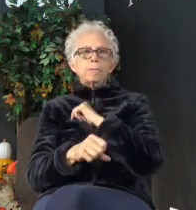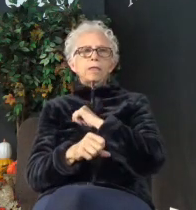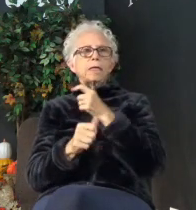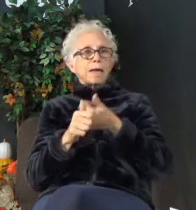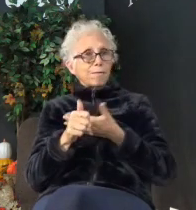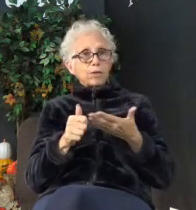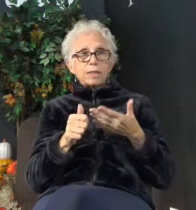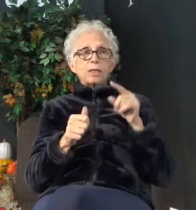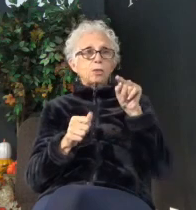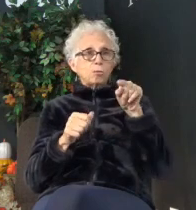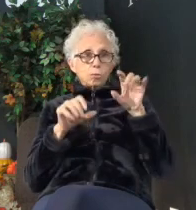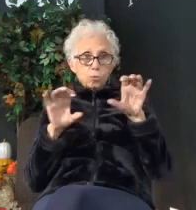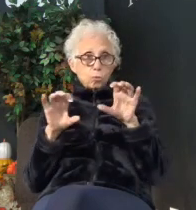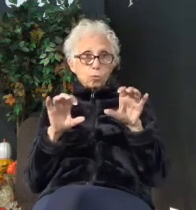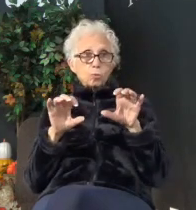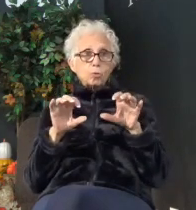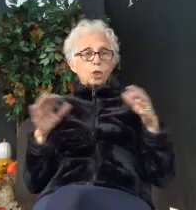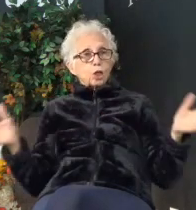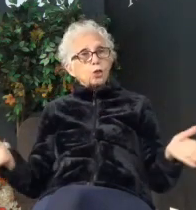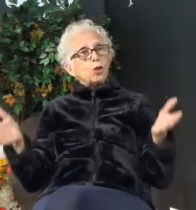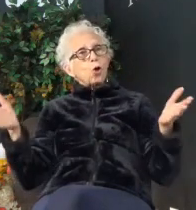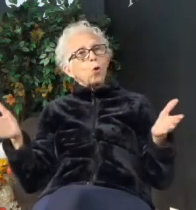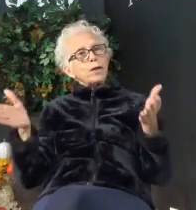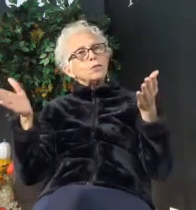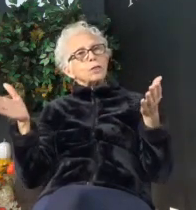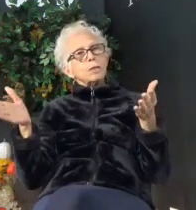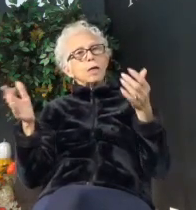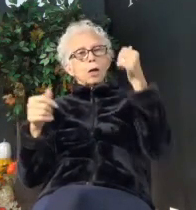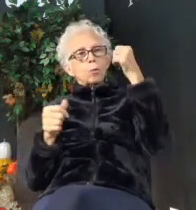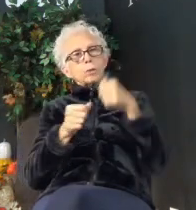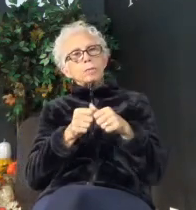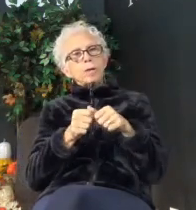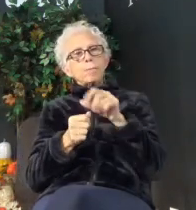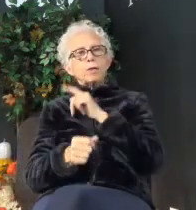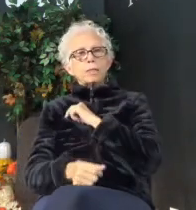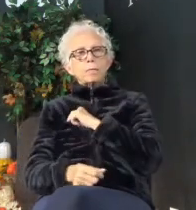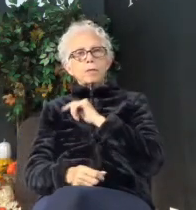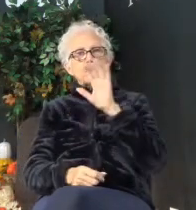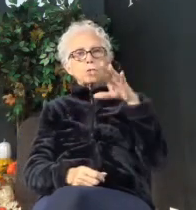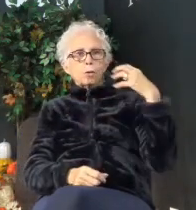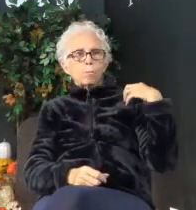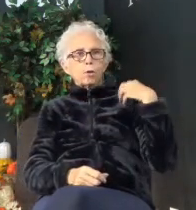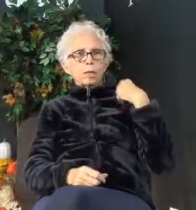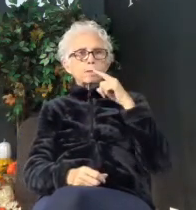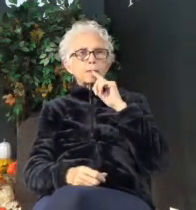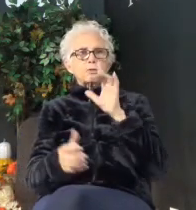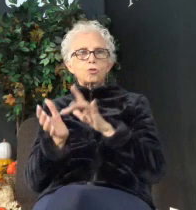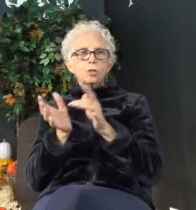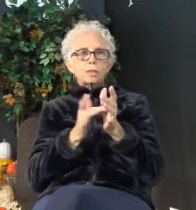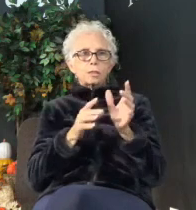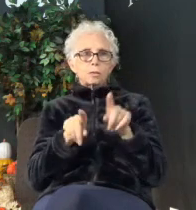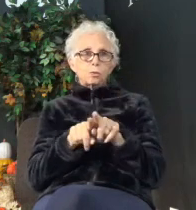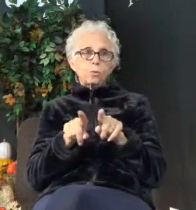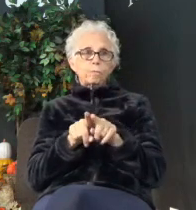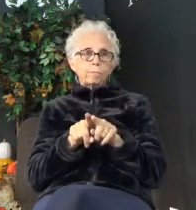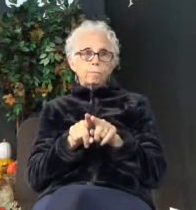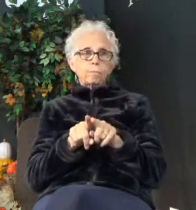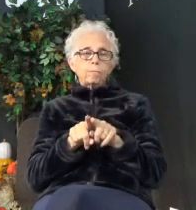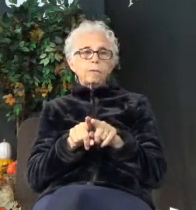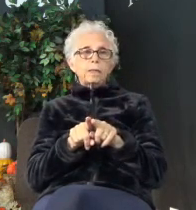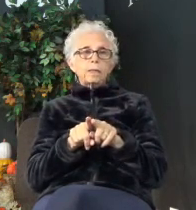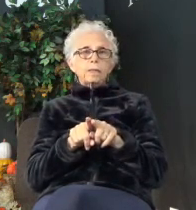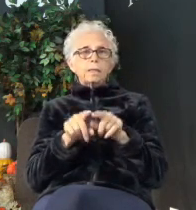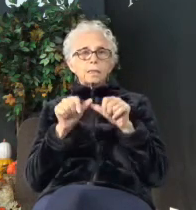be encouraging. Remember, Timothy, your boss is Jesus, too. So be encouraging.